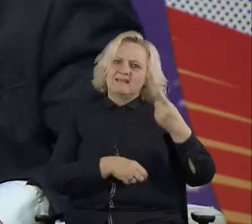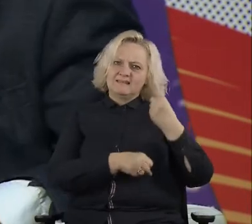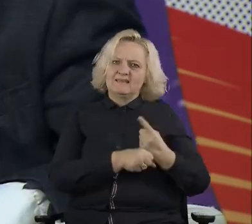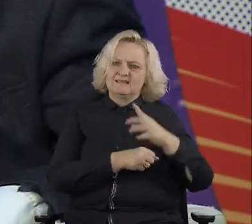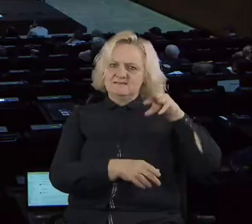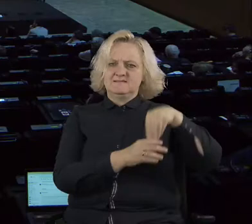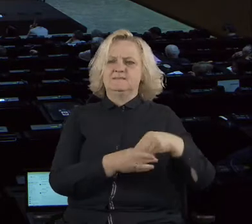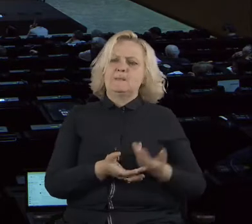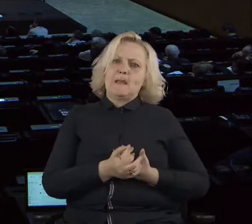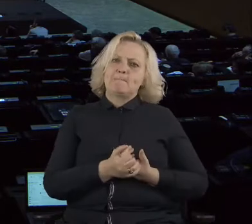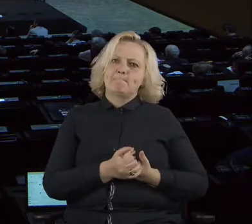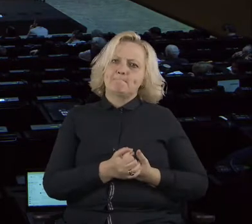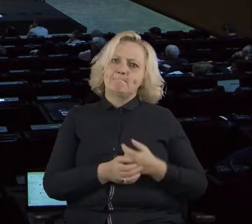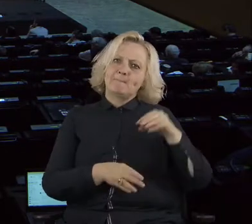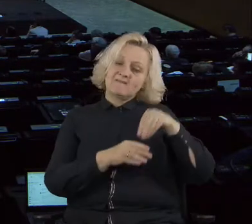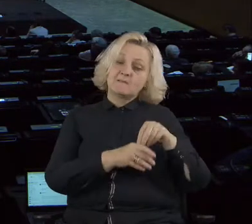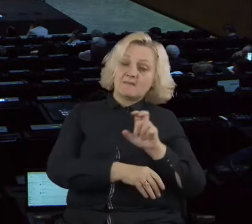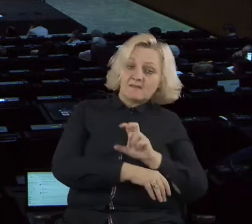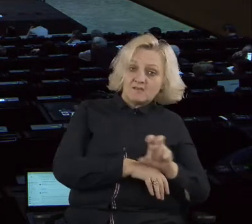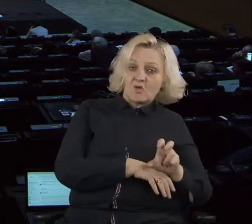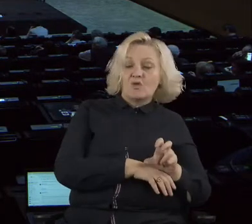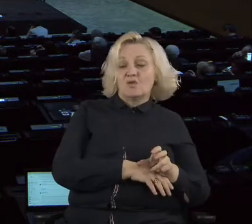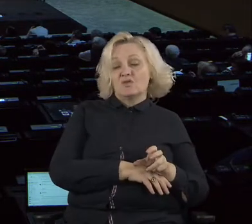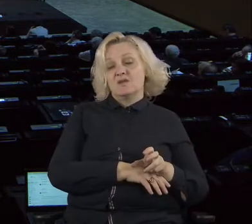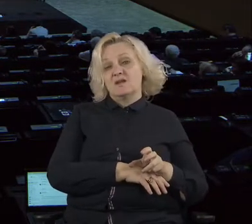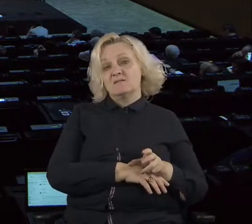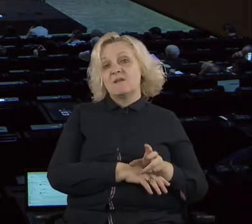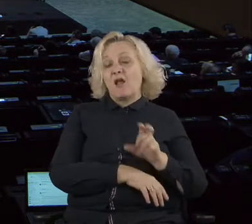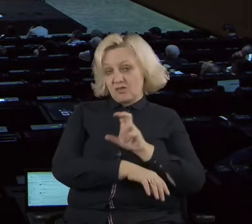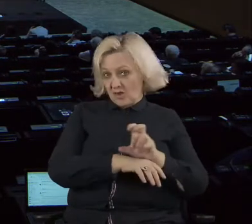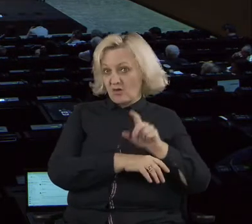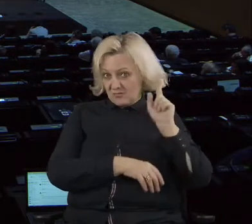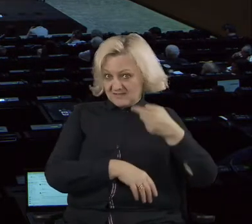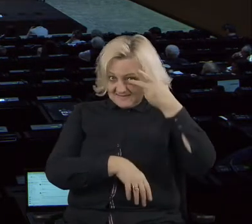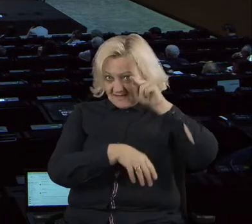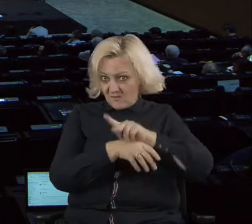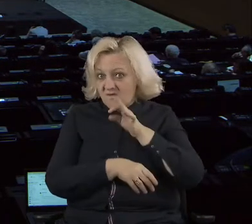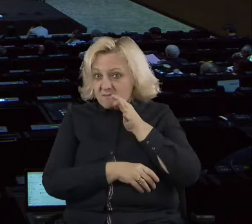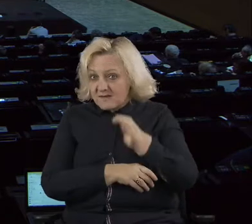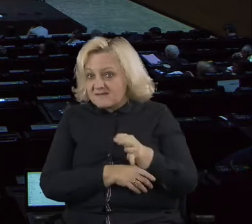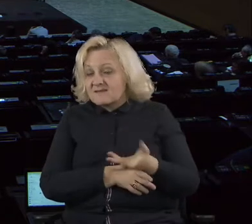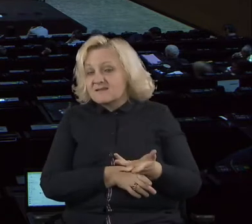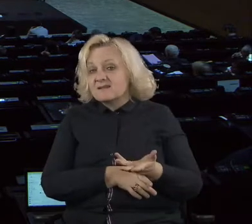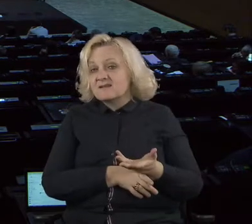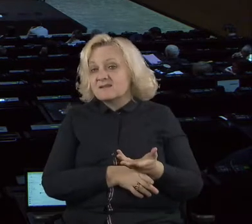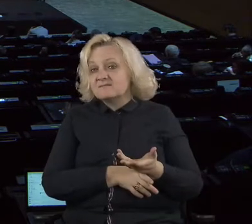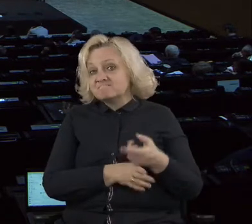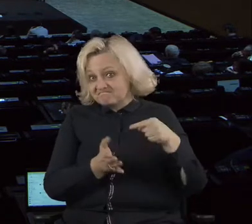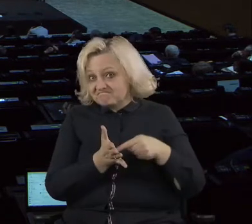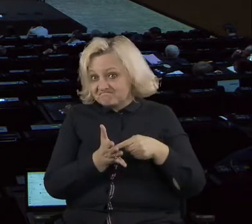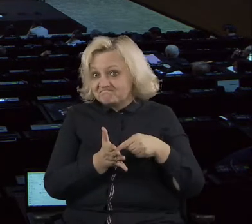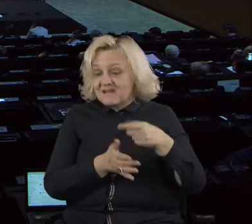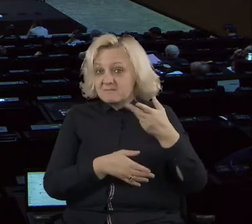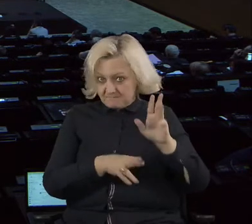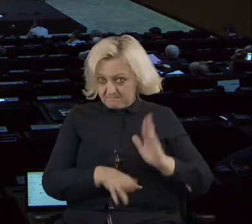You know, in technology we trust, should, should we trust, will it be brought back? Um, yes, I would call